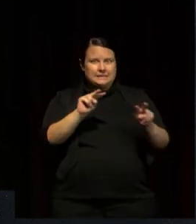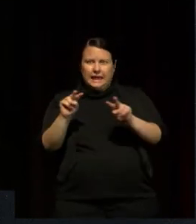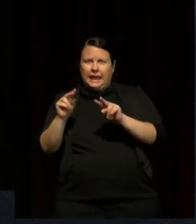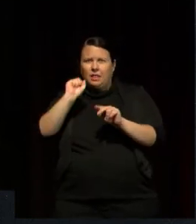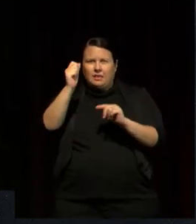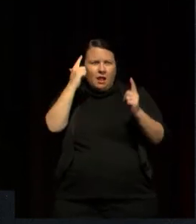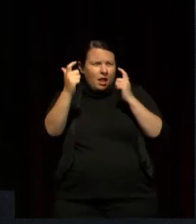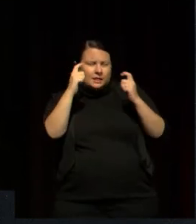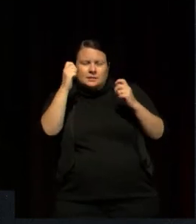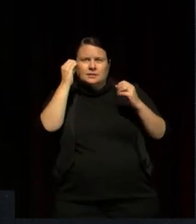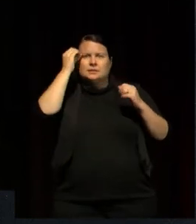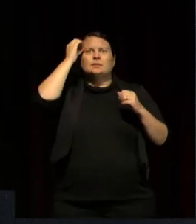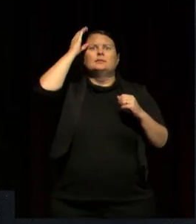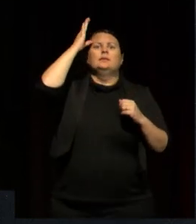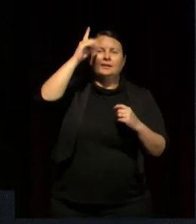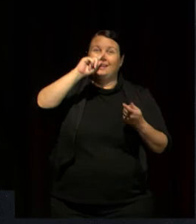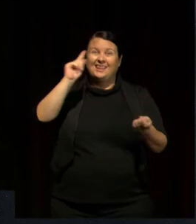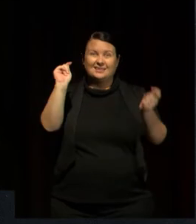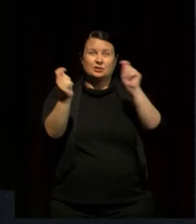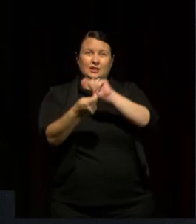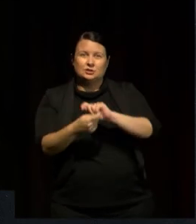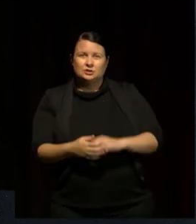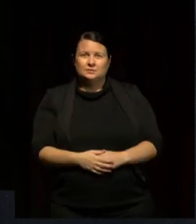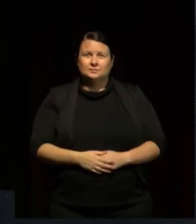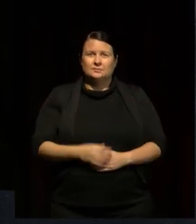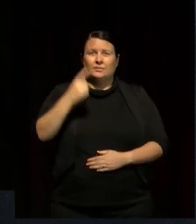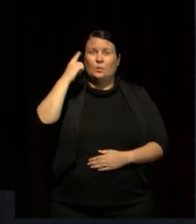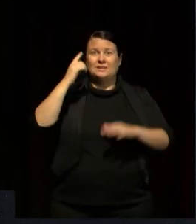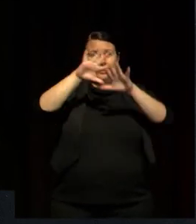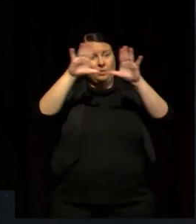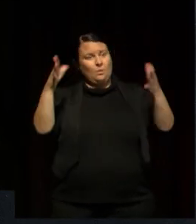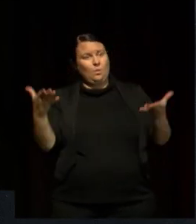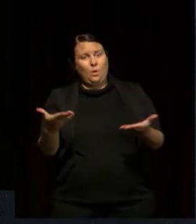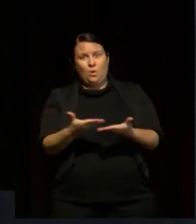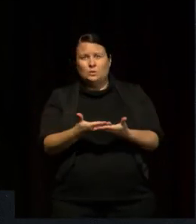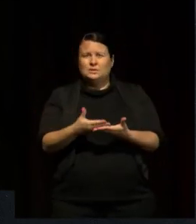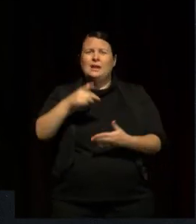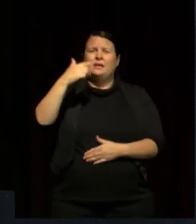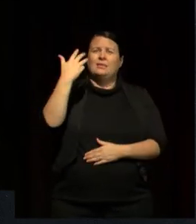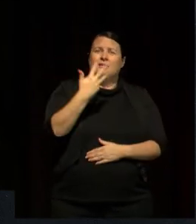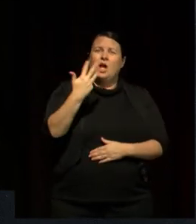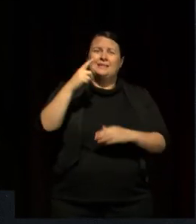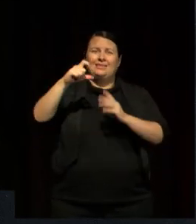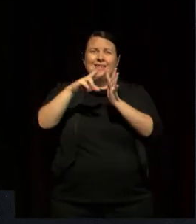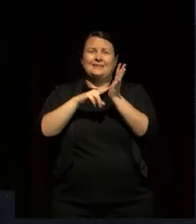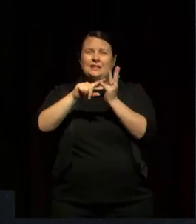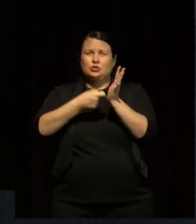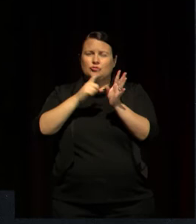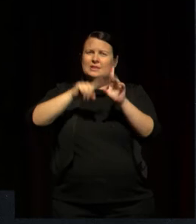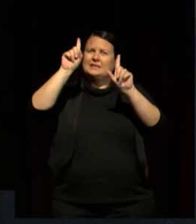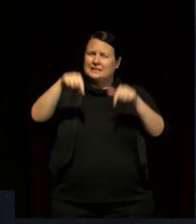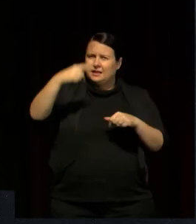ideas. There's been a global movement for children since the late 19th century when advocates